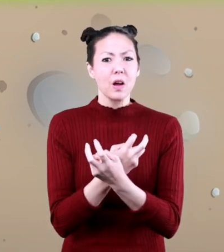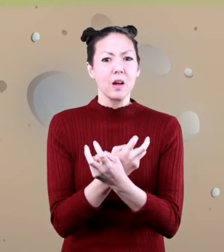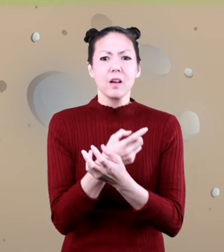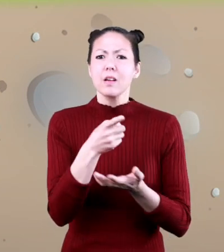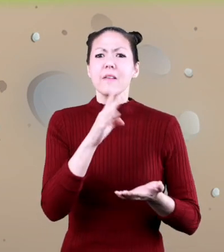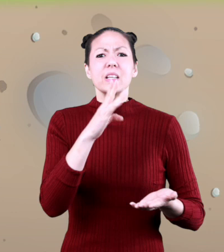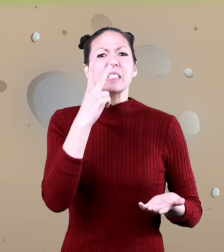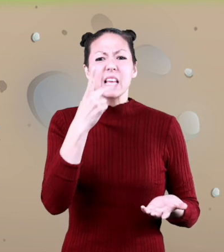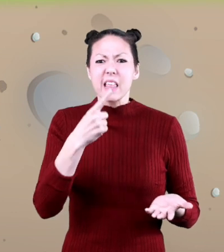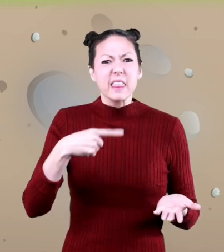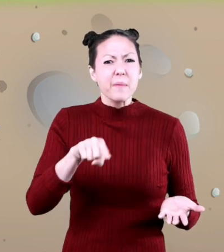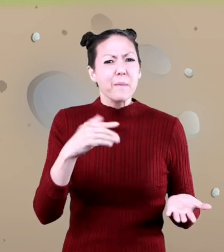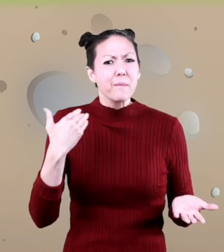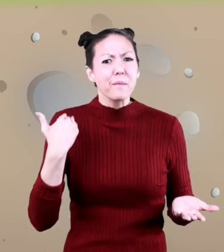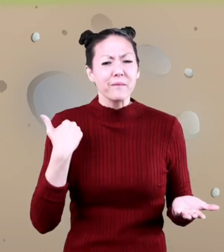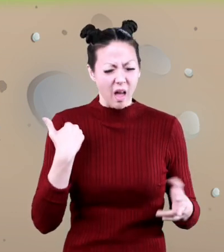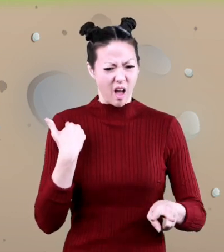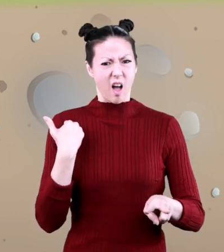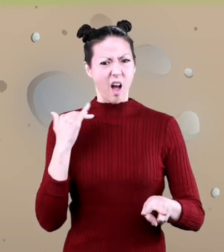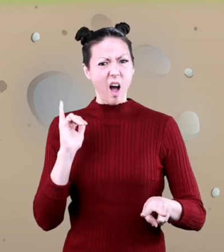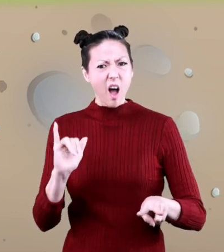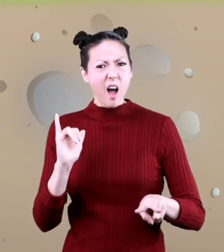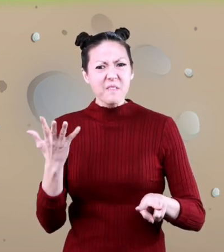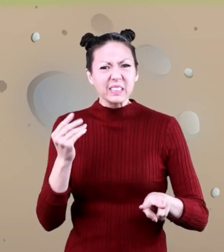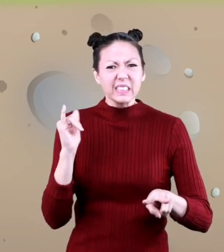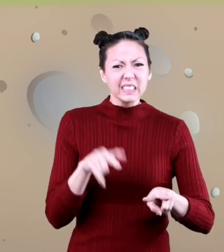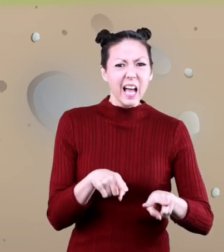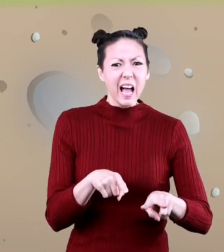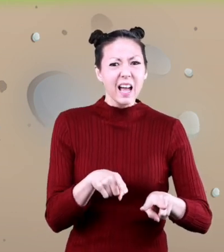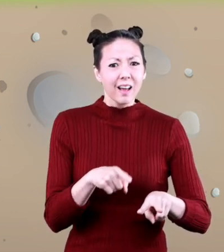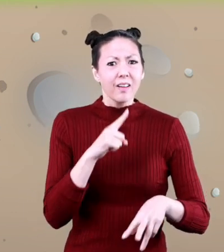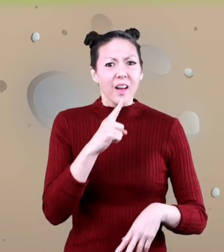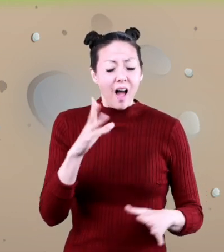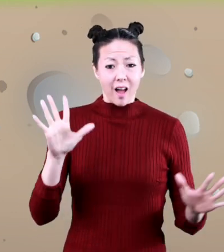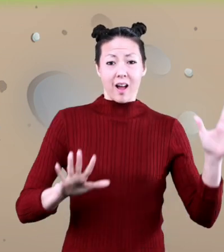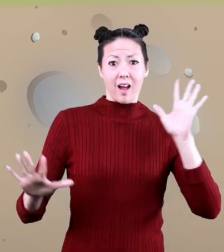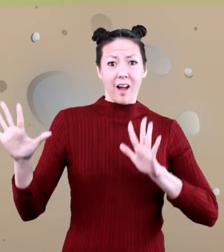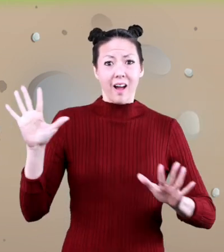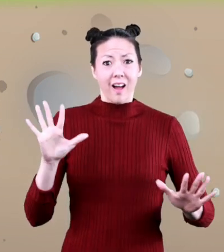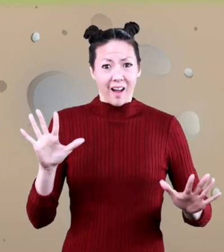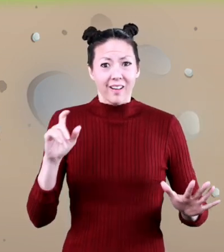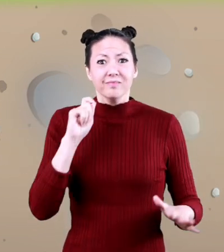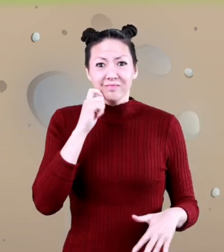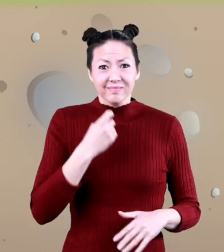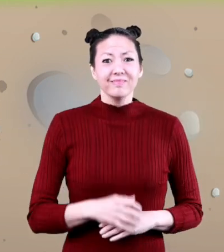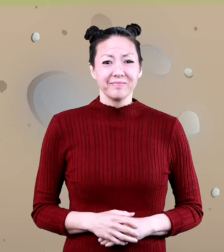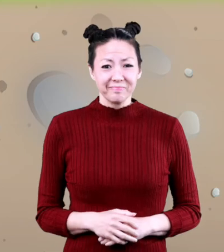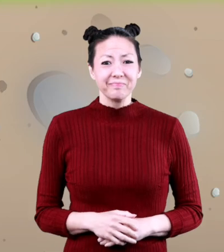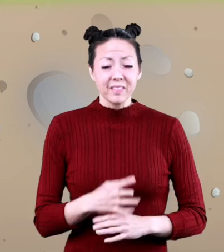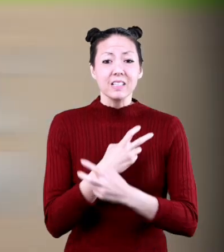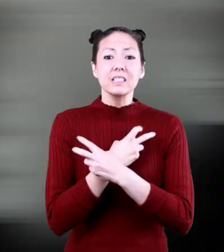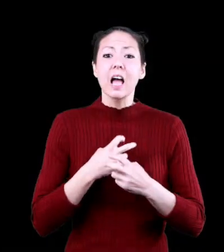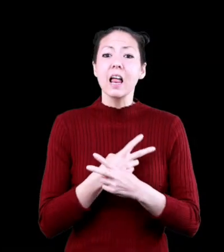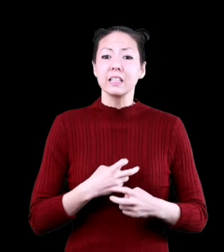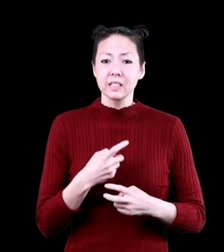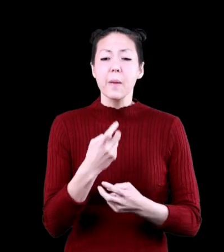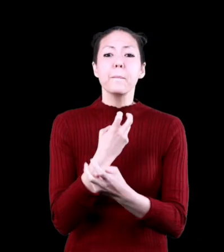especially if you had never seen anything like them before that must have been pretty wild